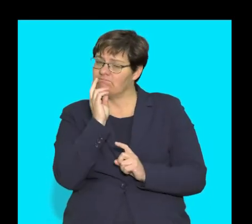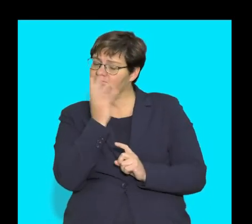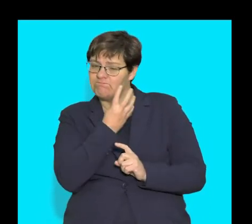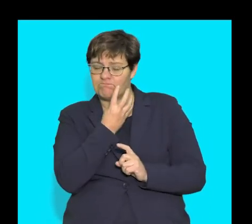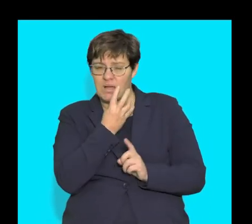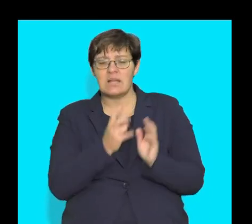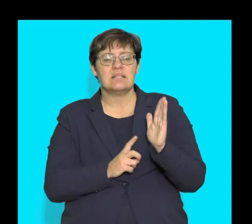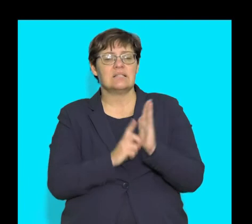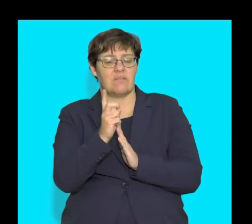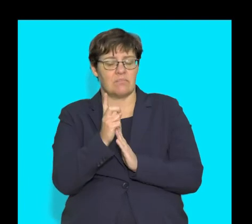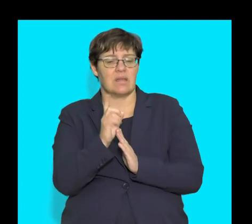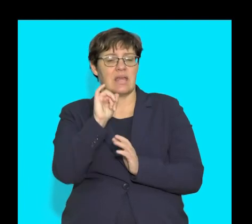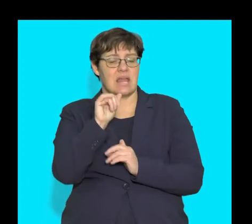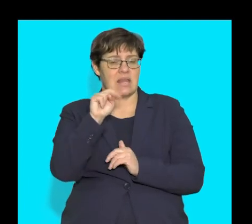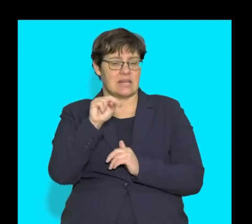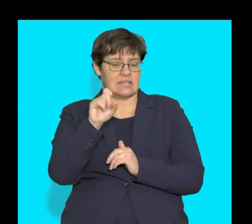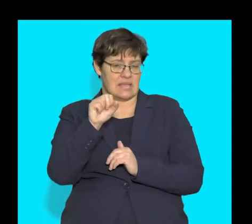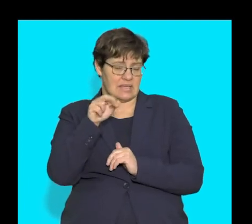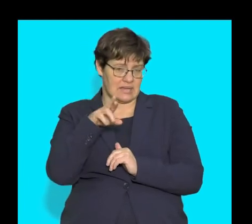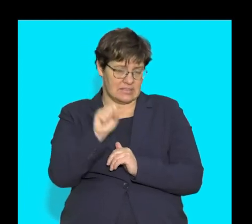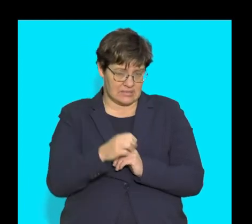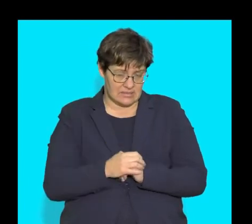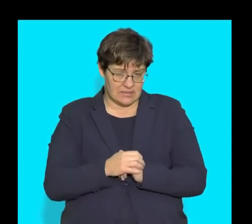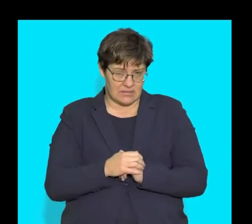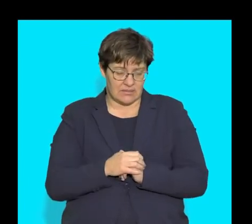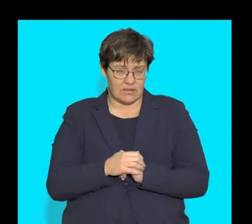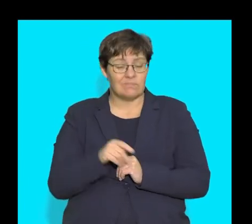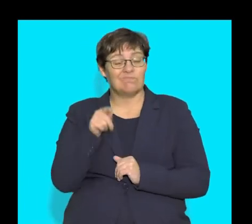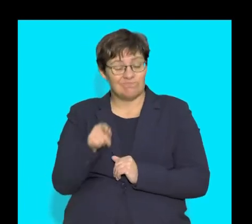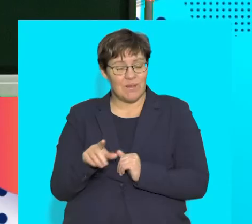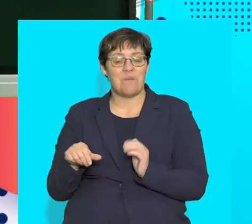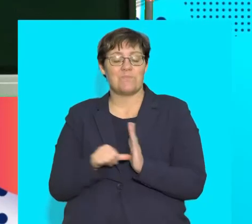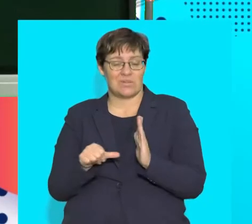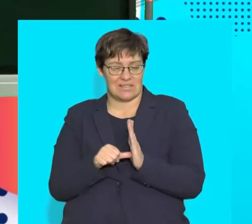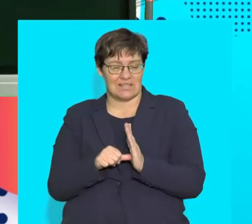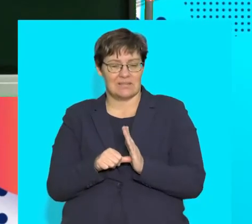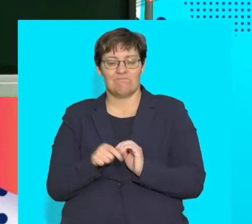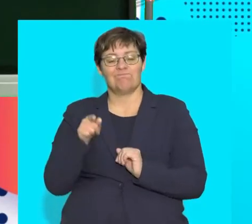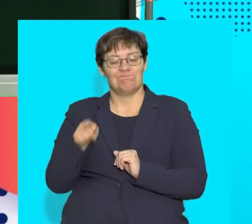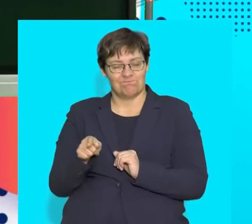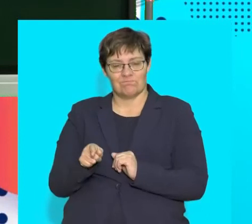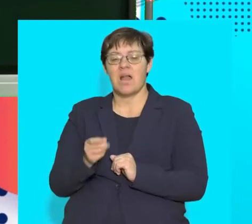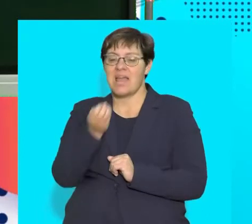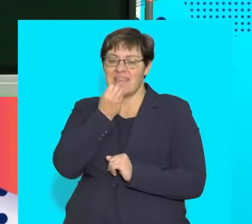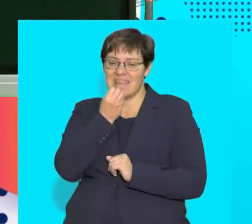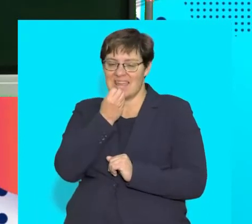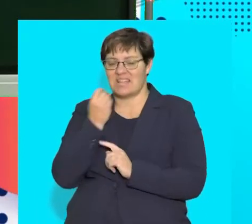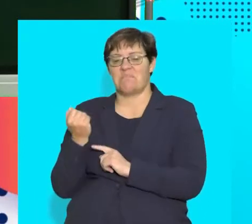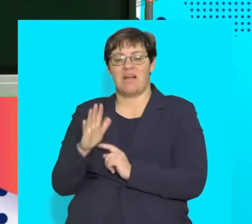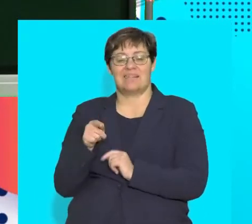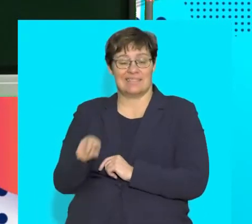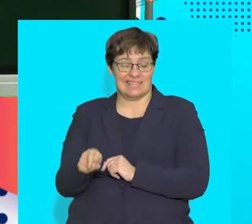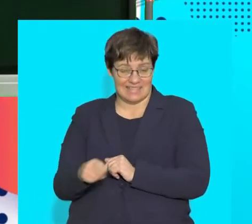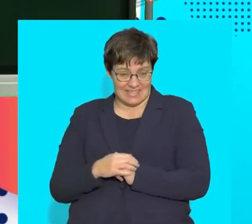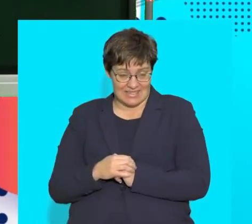but significantly well-developed incisors. This would be significant in an organism that is a